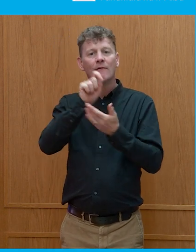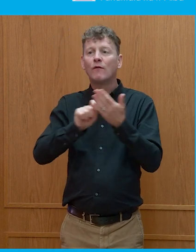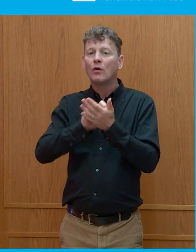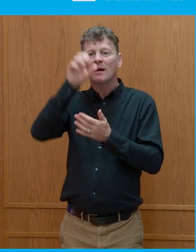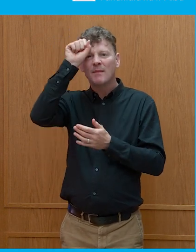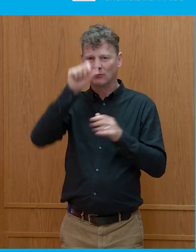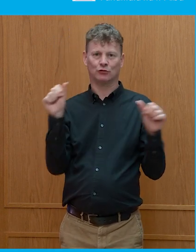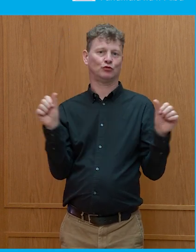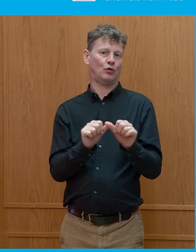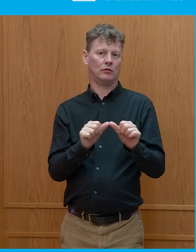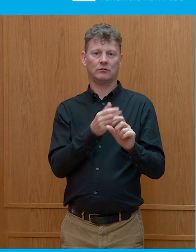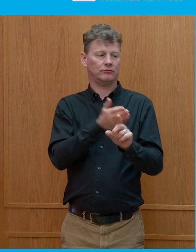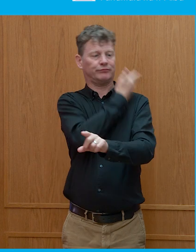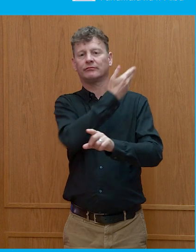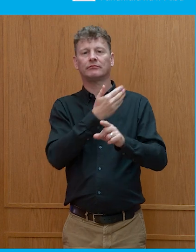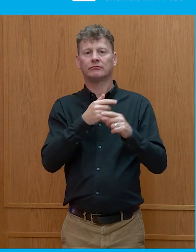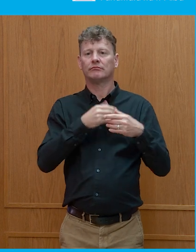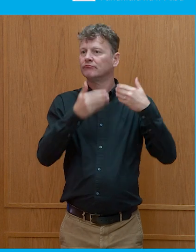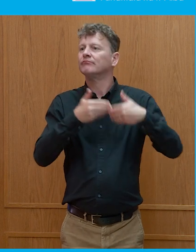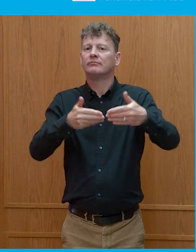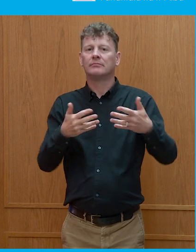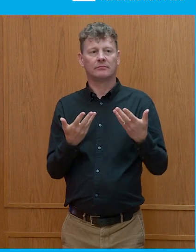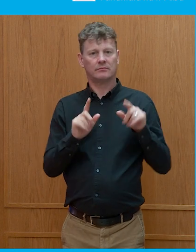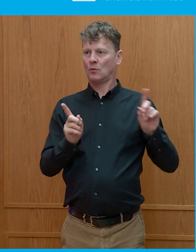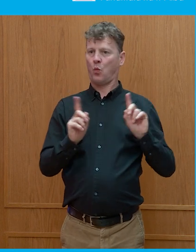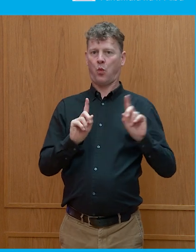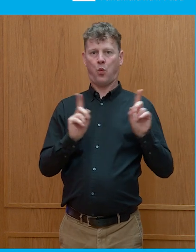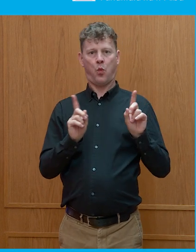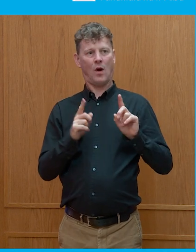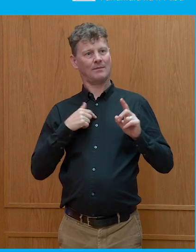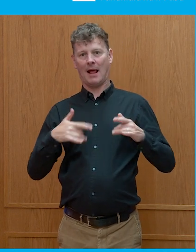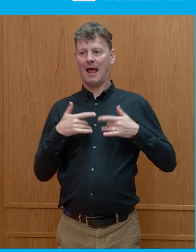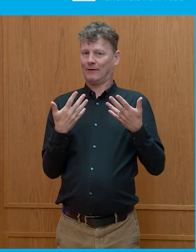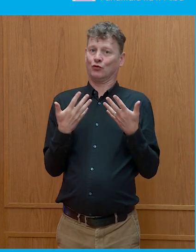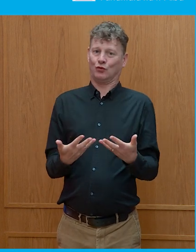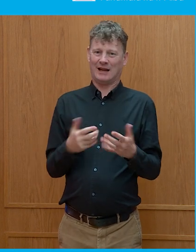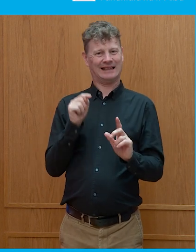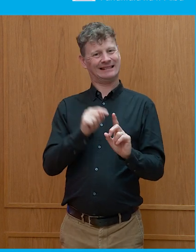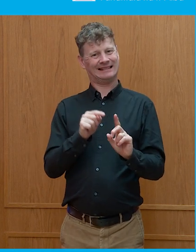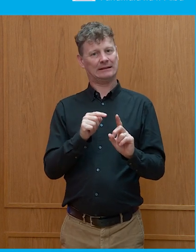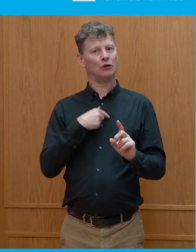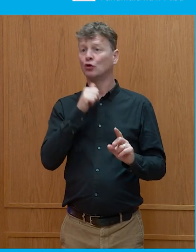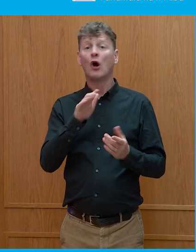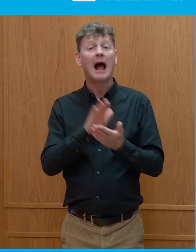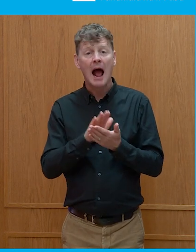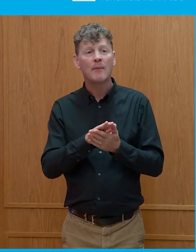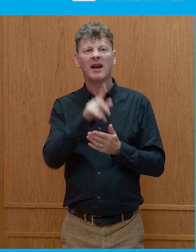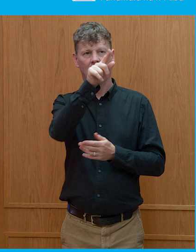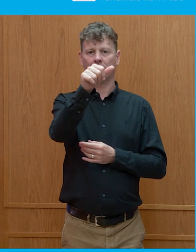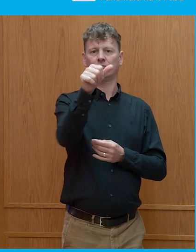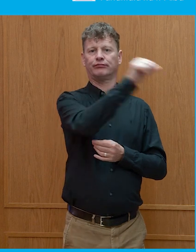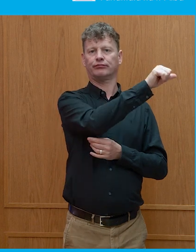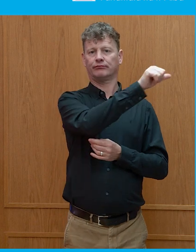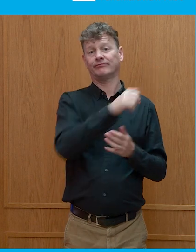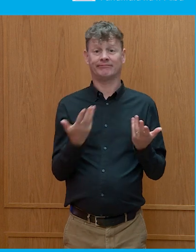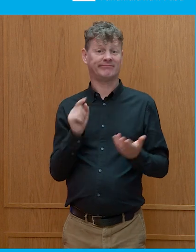fan. That is the goldfish memory of the average voter. What is my life today? And if I'm not happy about it, I'm going to vote against the